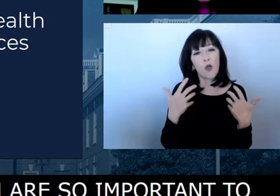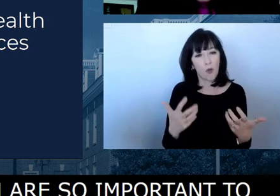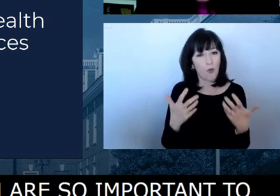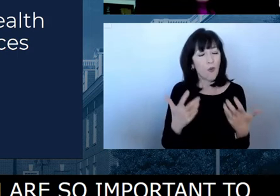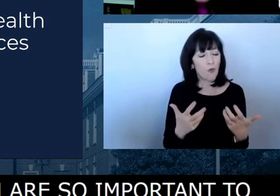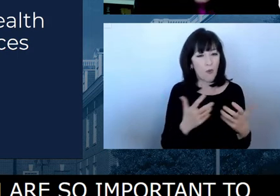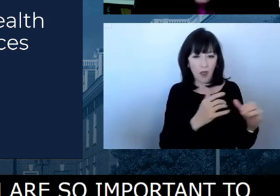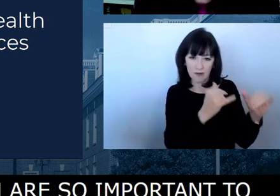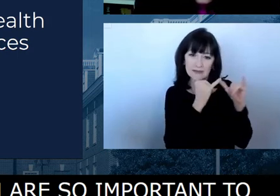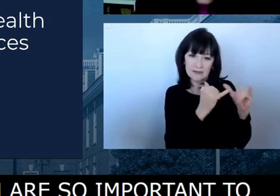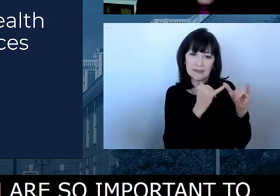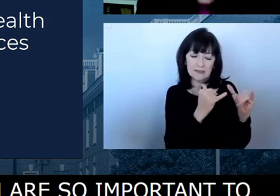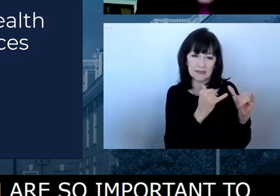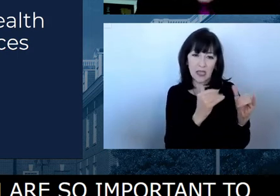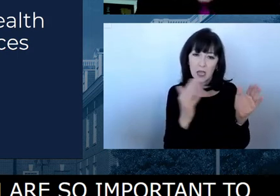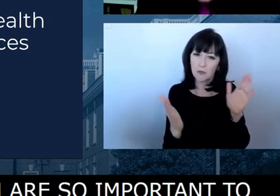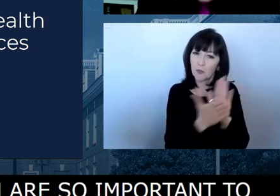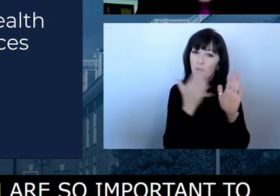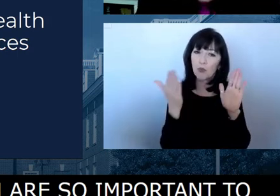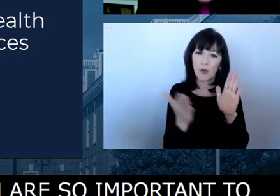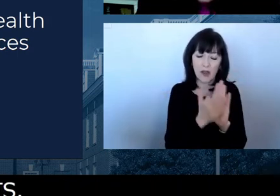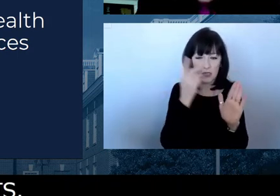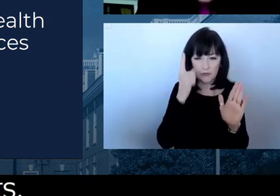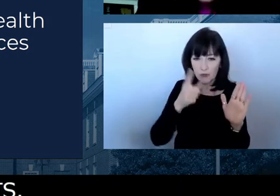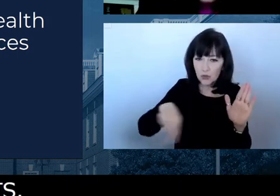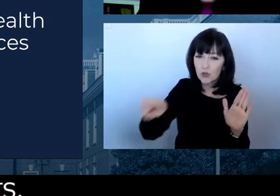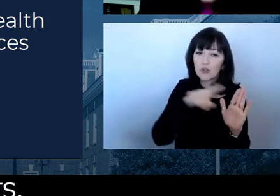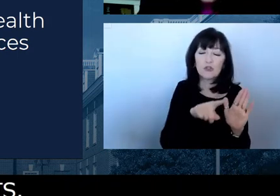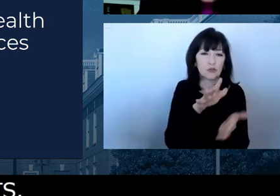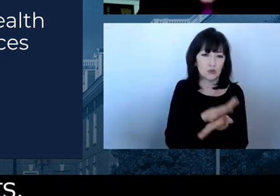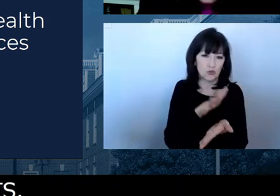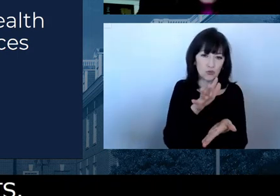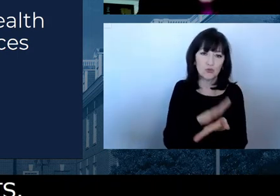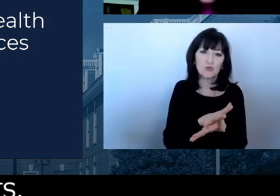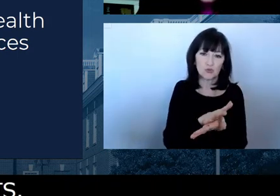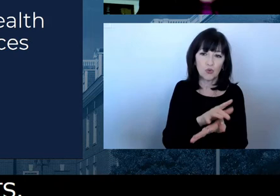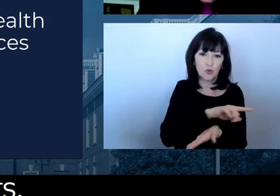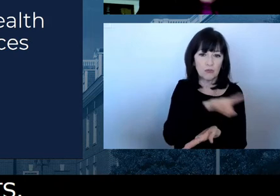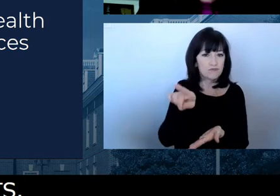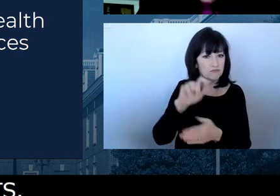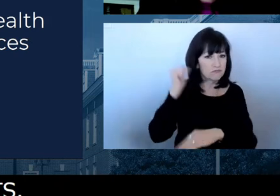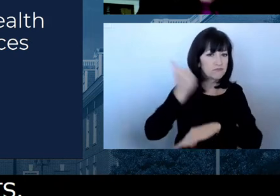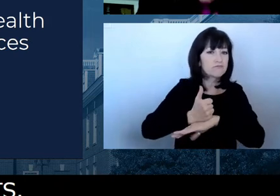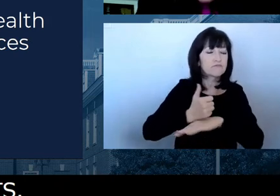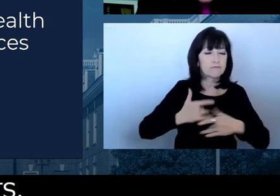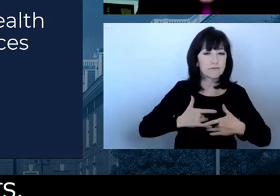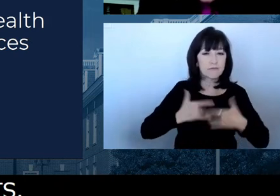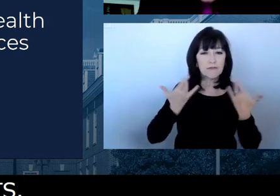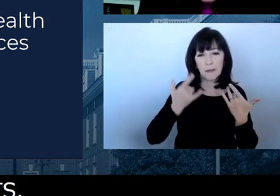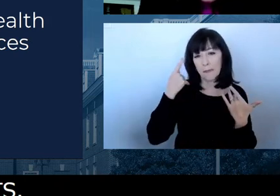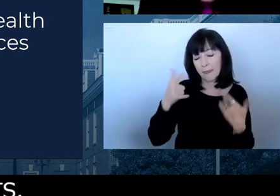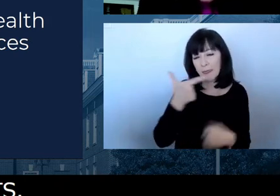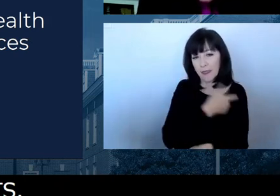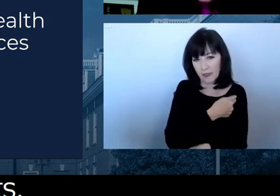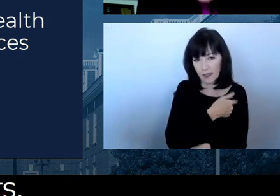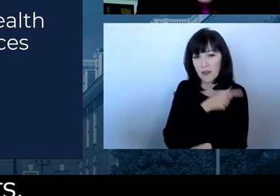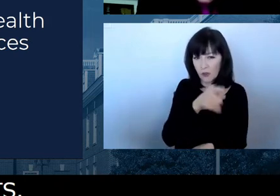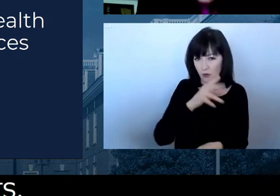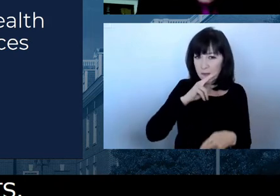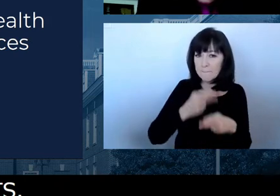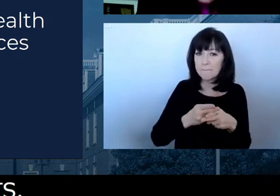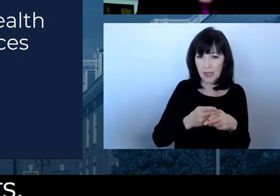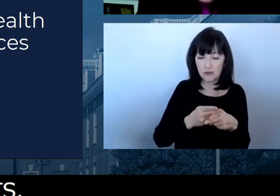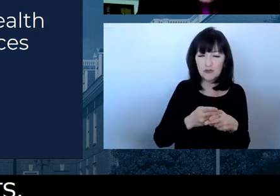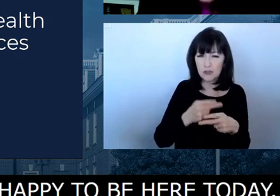that you offered, Governor, to the schools that are doing many vaccination events. And you talked about a couple of them. And we know that these events are